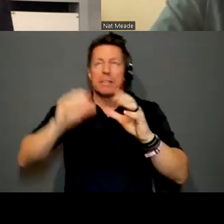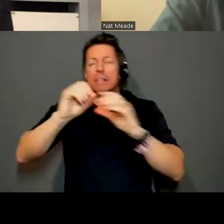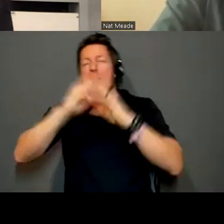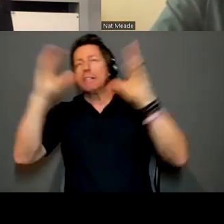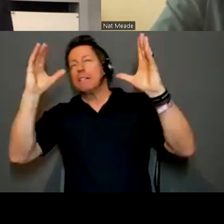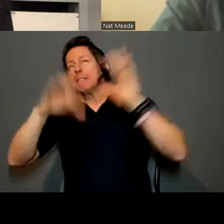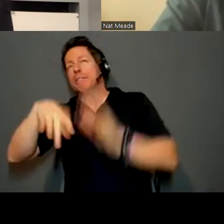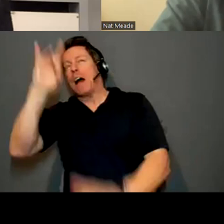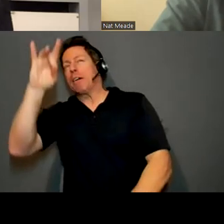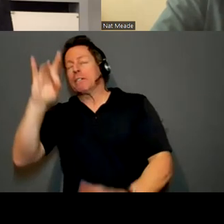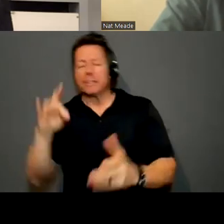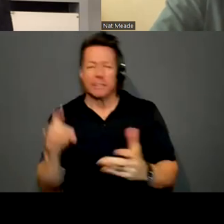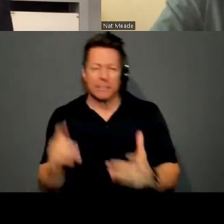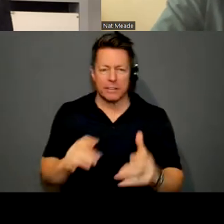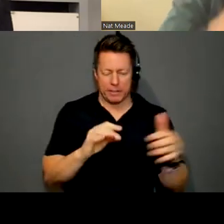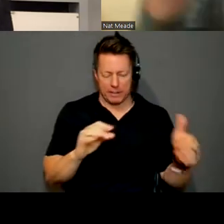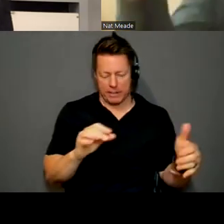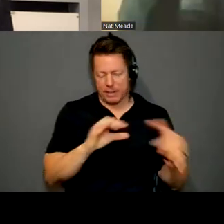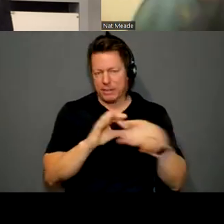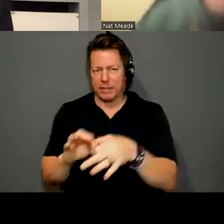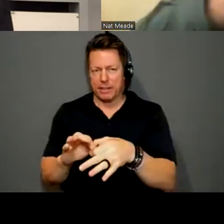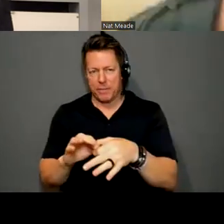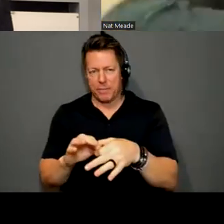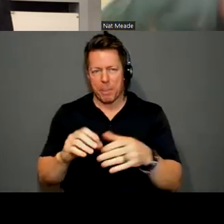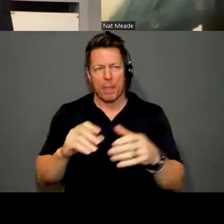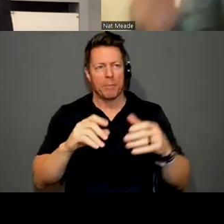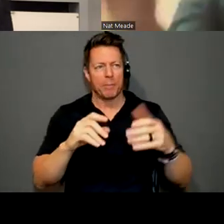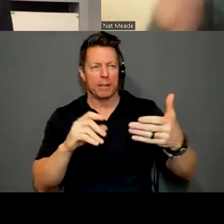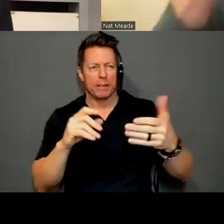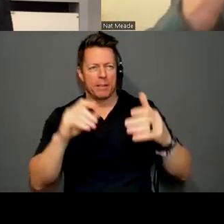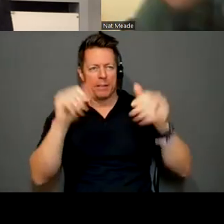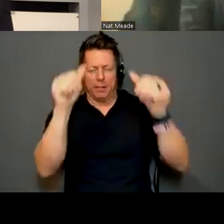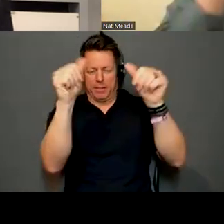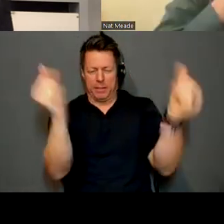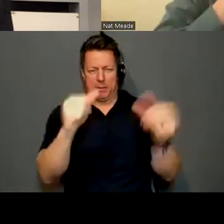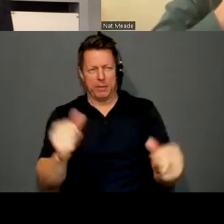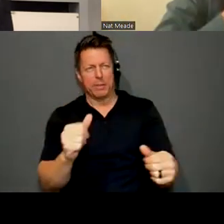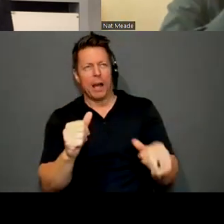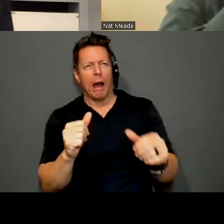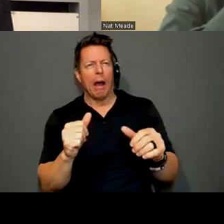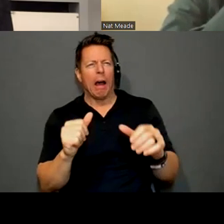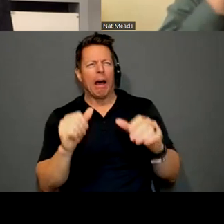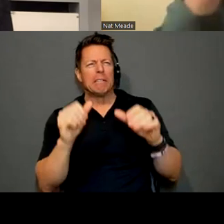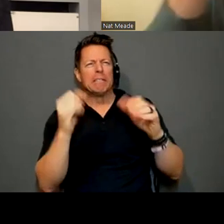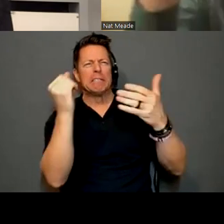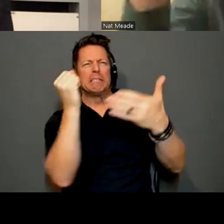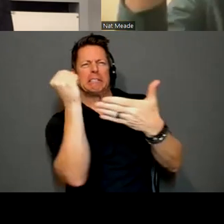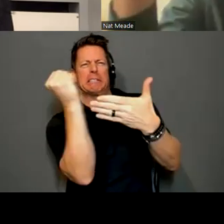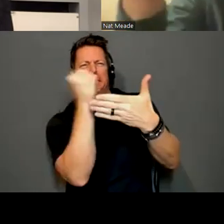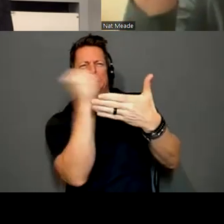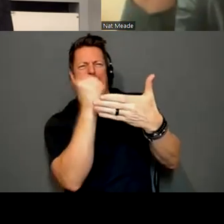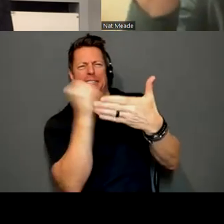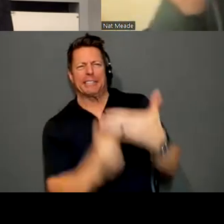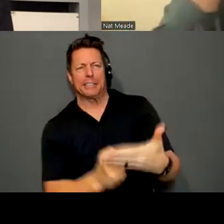that relates to like, I'm kind of erasing these guys and then finding them again. And somehow it, it kind of relates